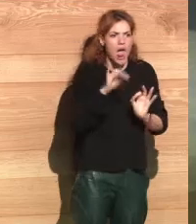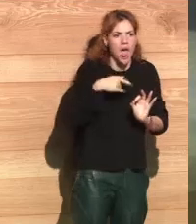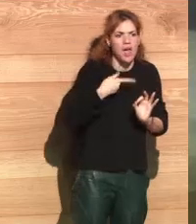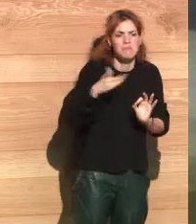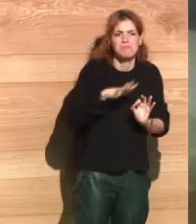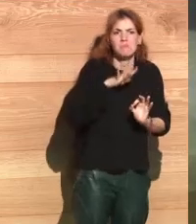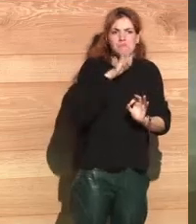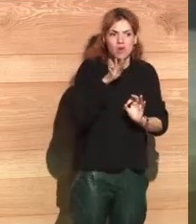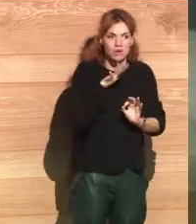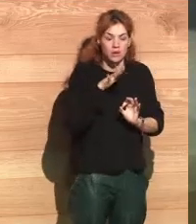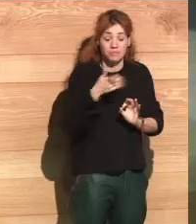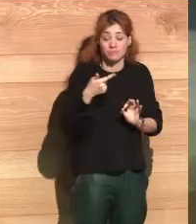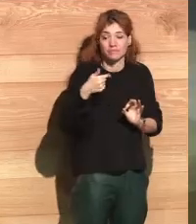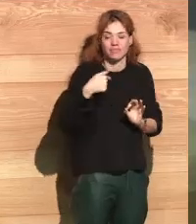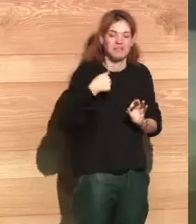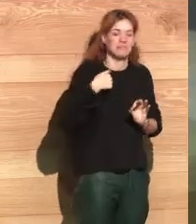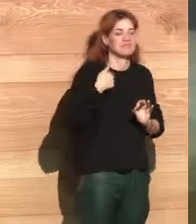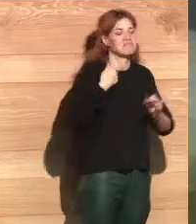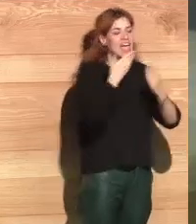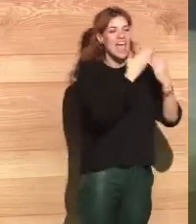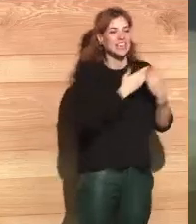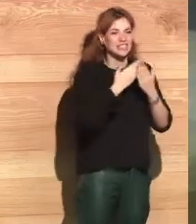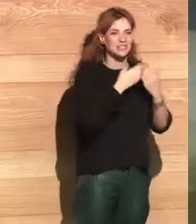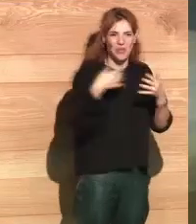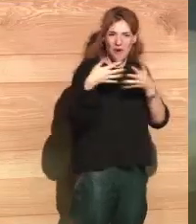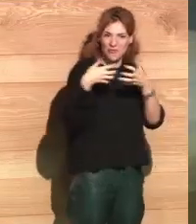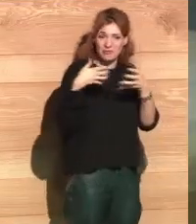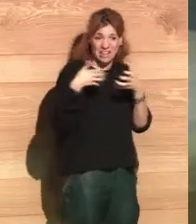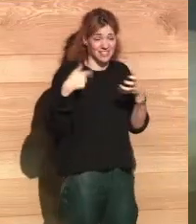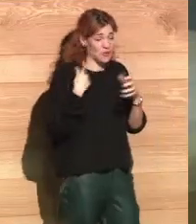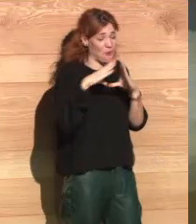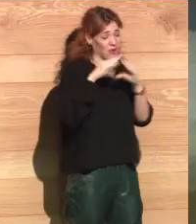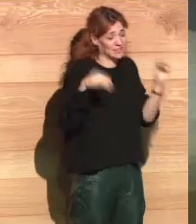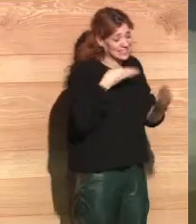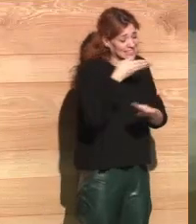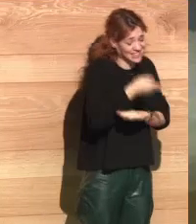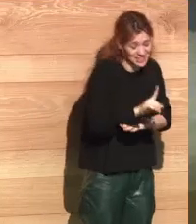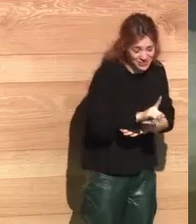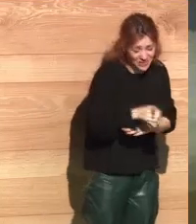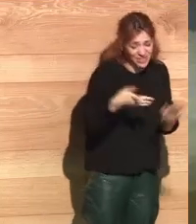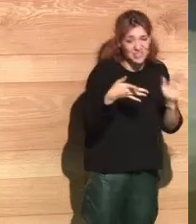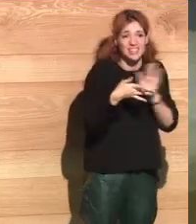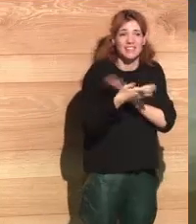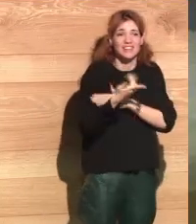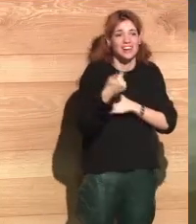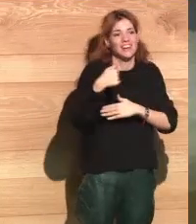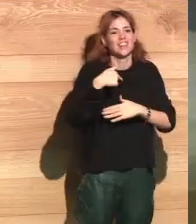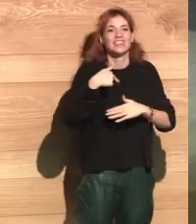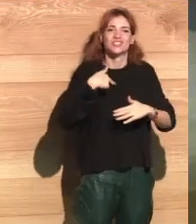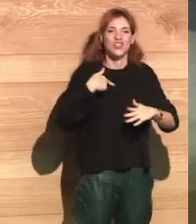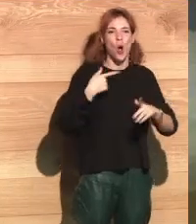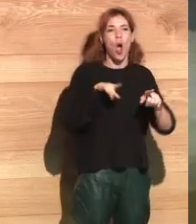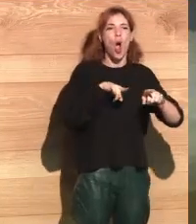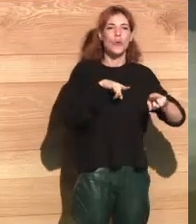hide? Ricard, the study and your sentences, what you have said? Well, I come from the